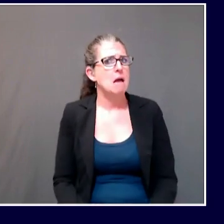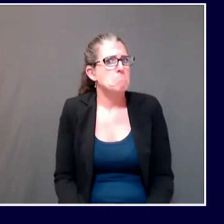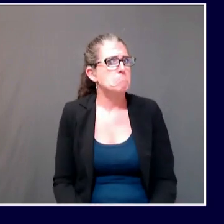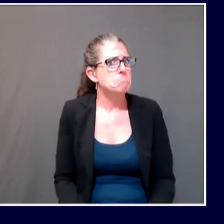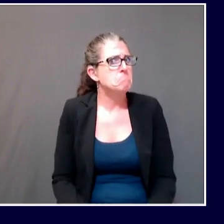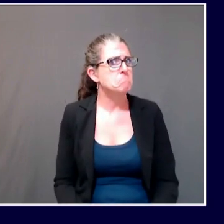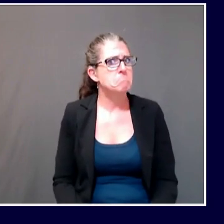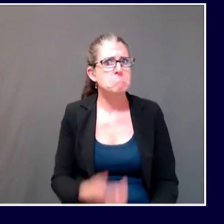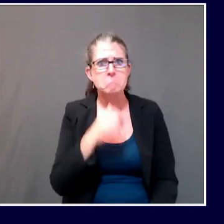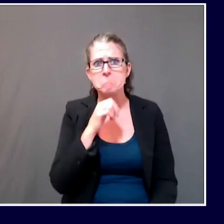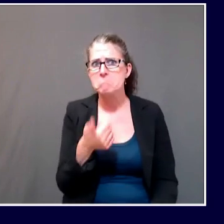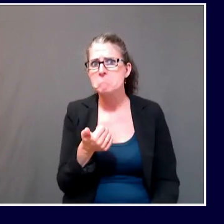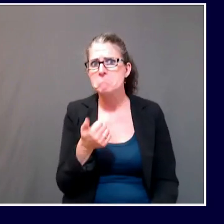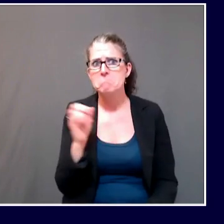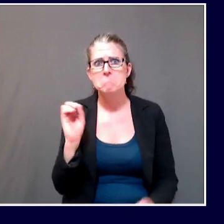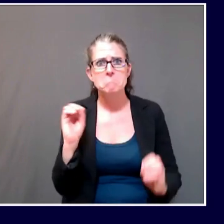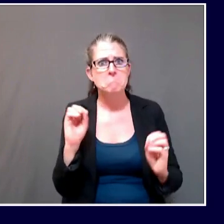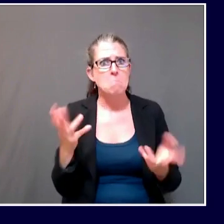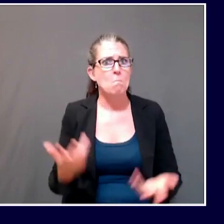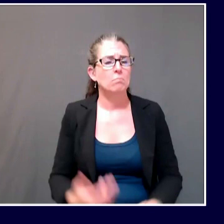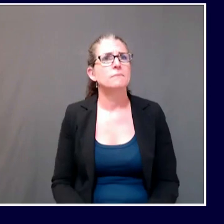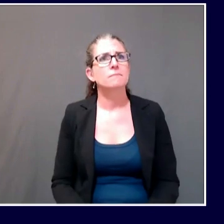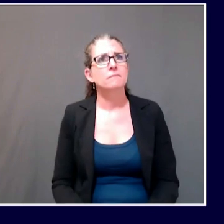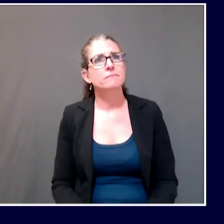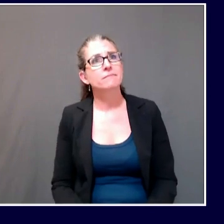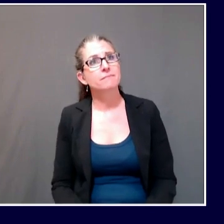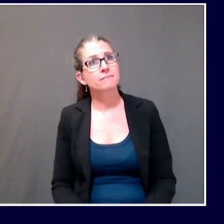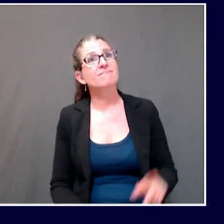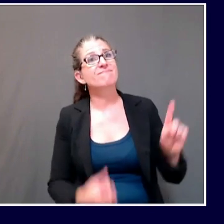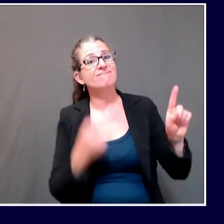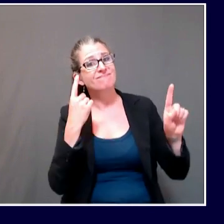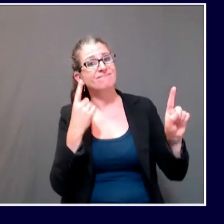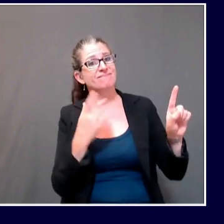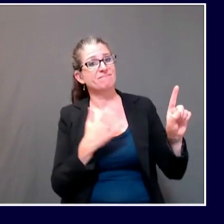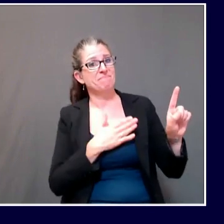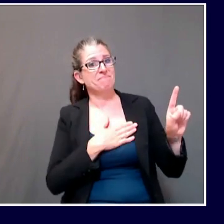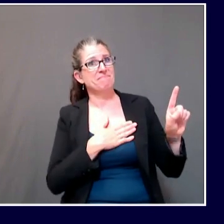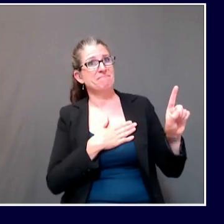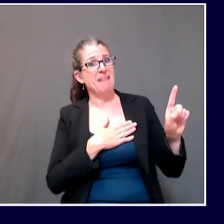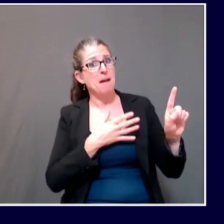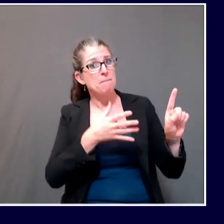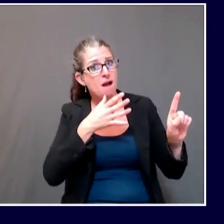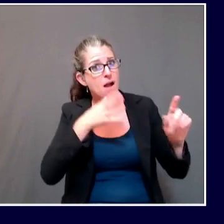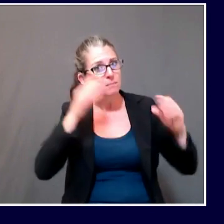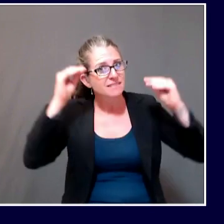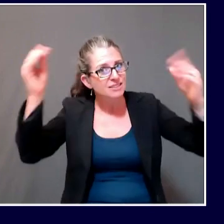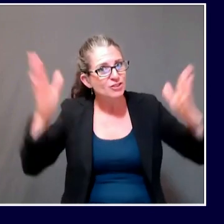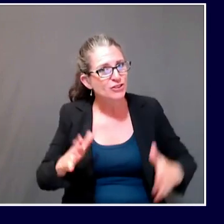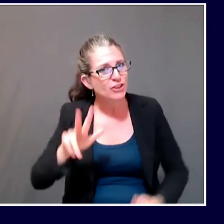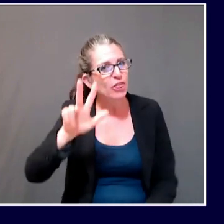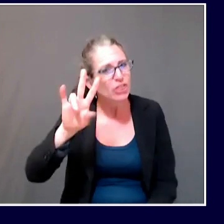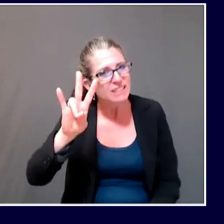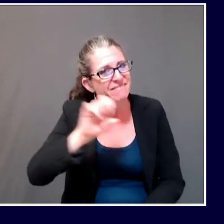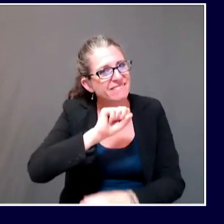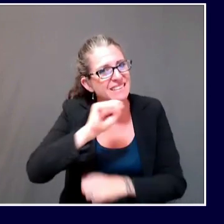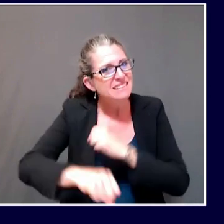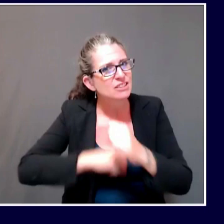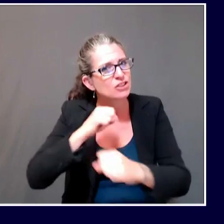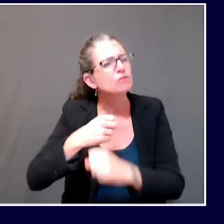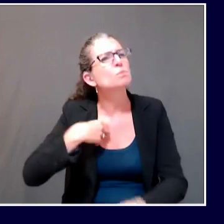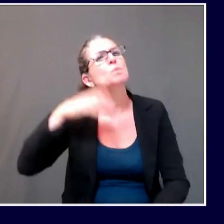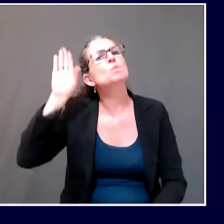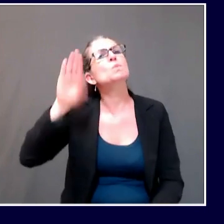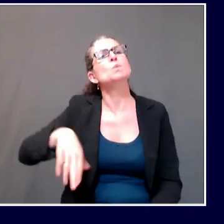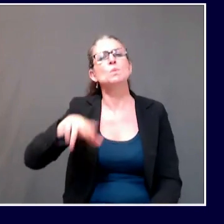my mother was a school teacher for 37 years, and I know how much they shell out of pocket every, every week of the school year,